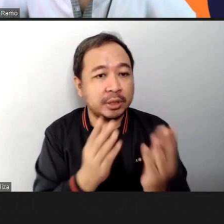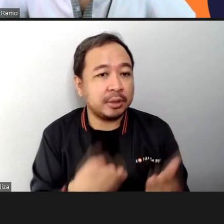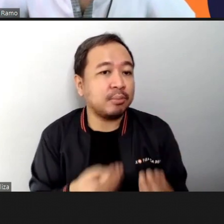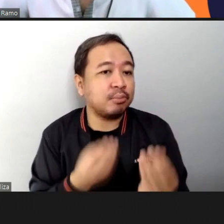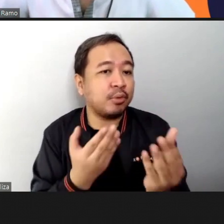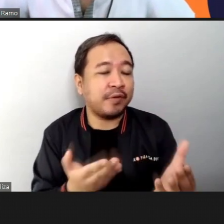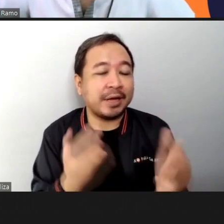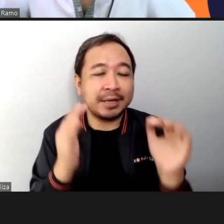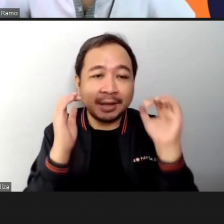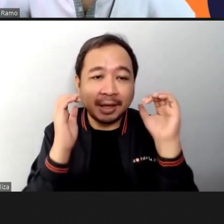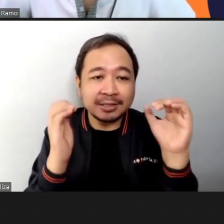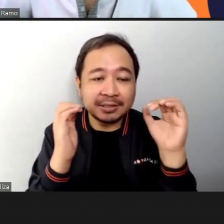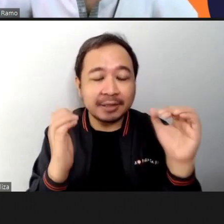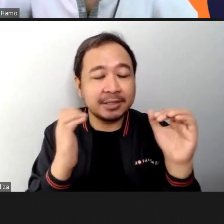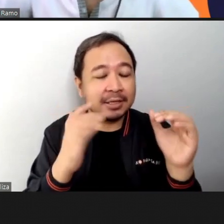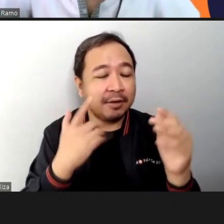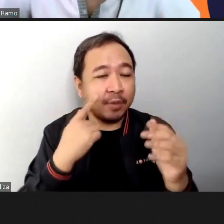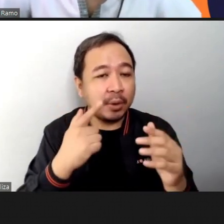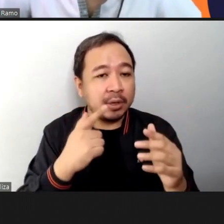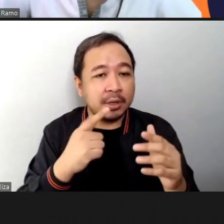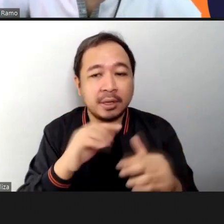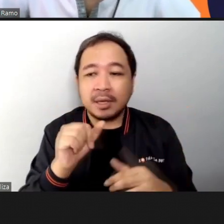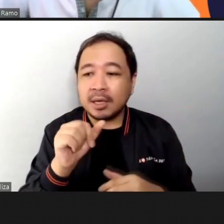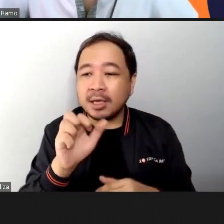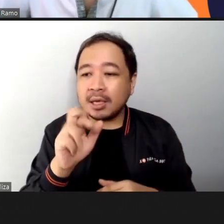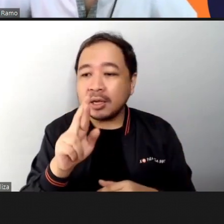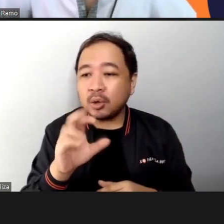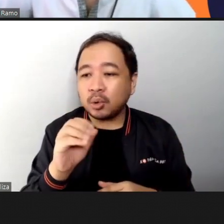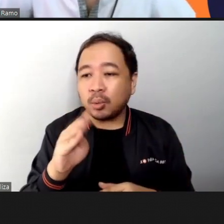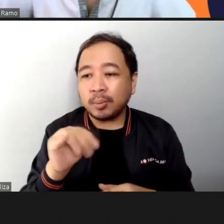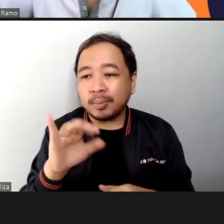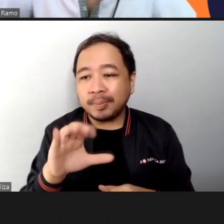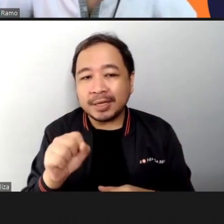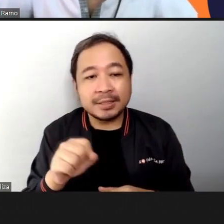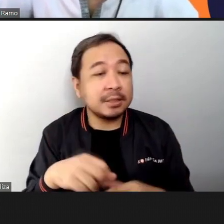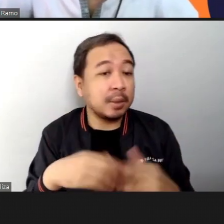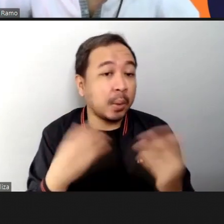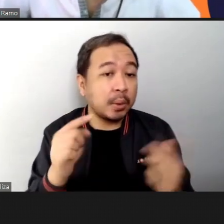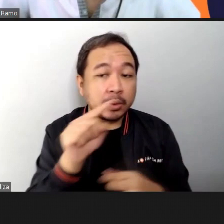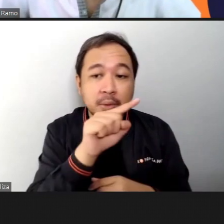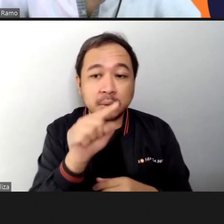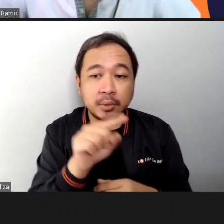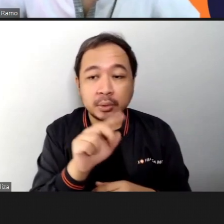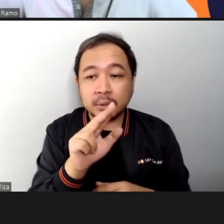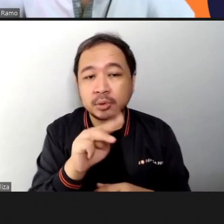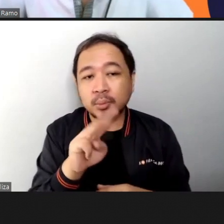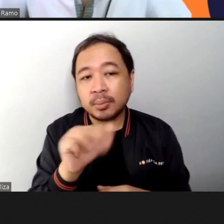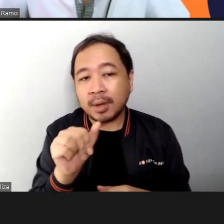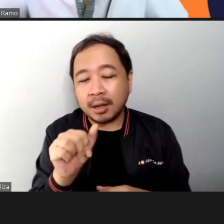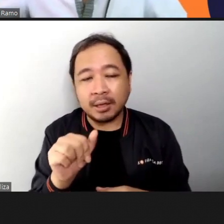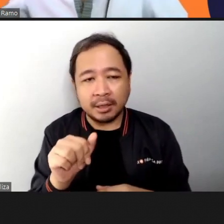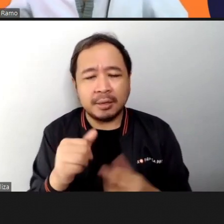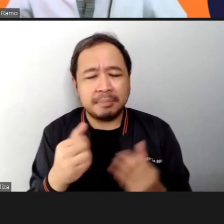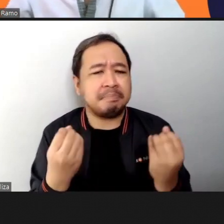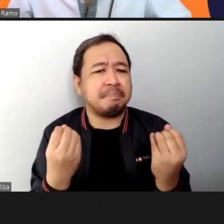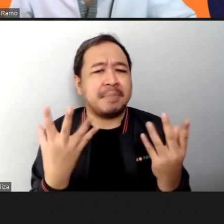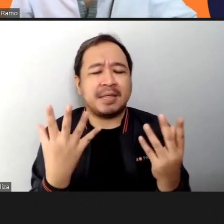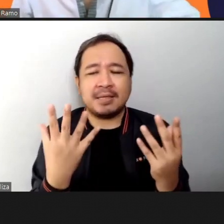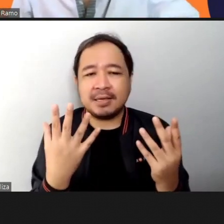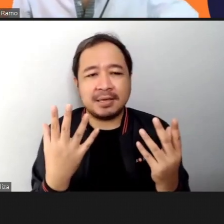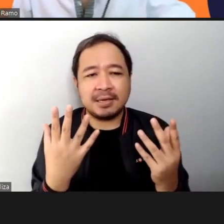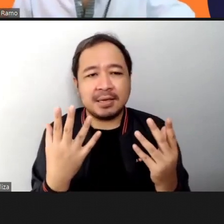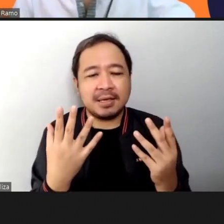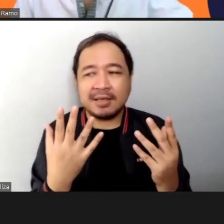Zumba which can be found on YouTube follow along workouts that we can do that don't need any